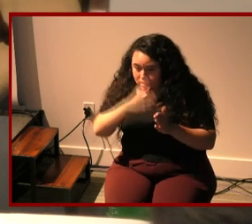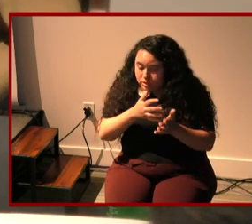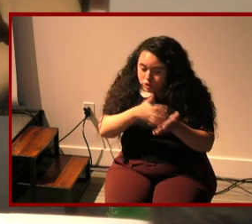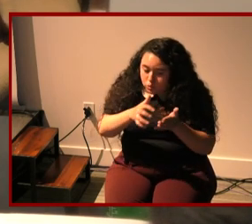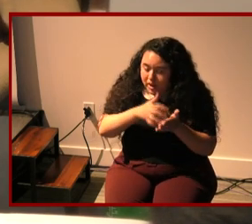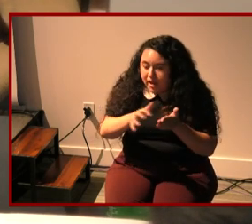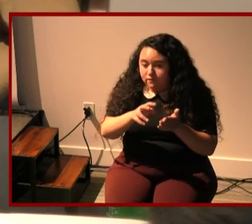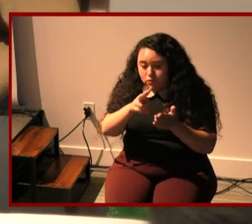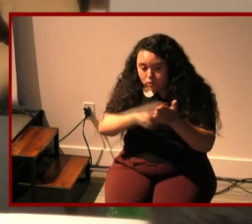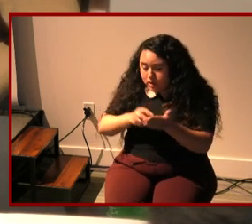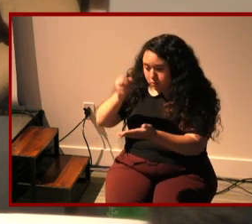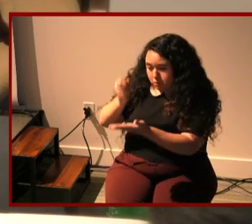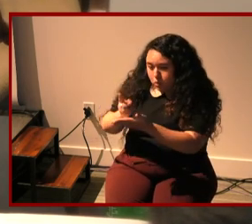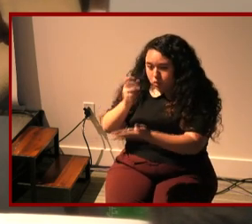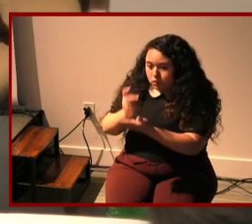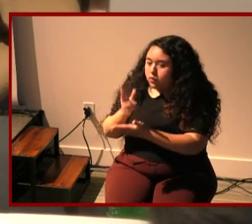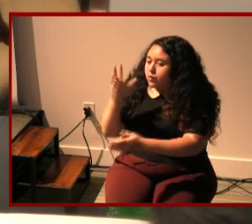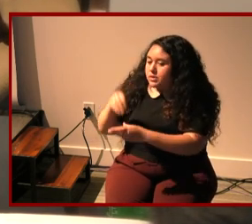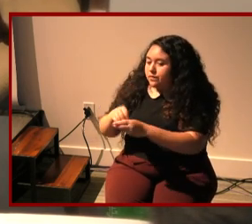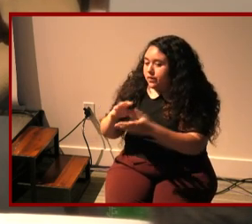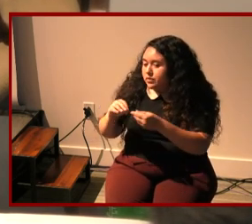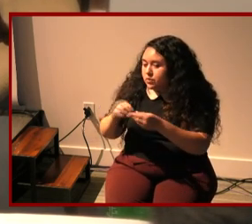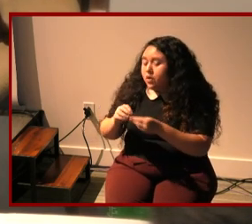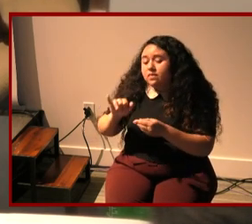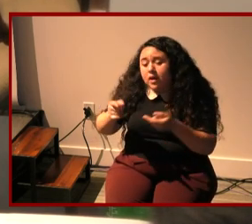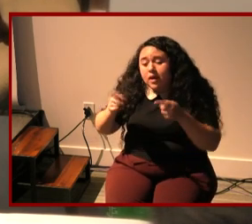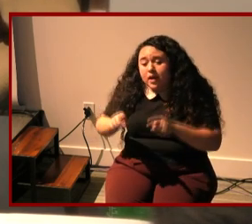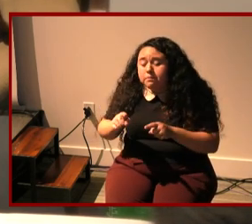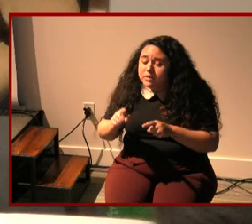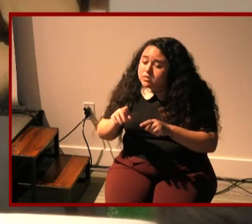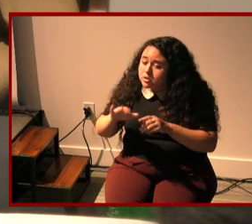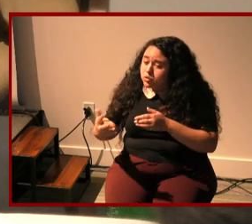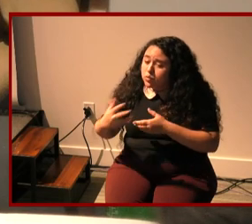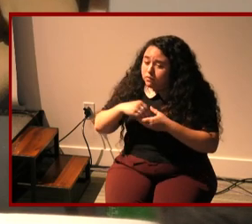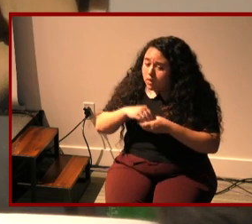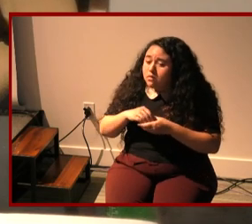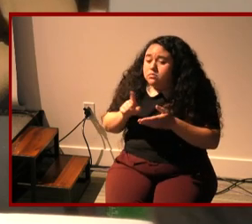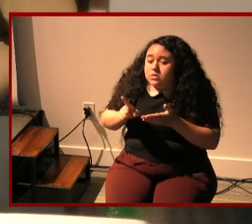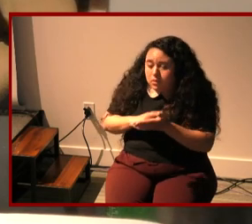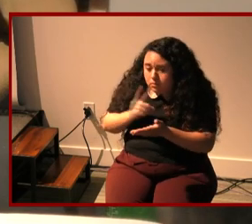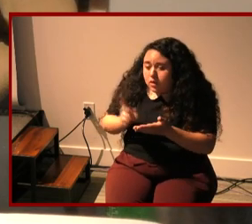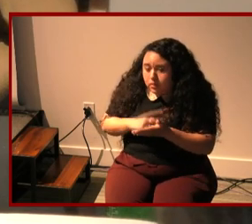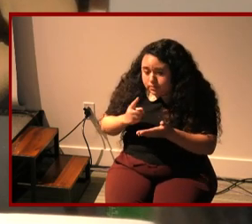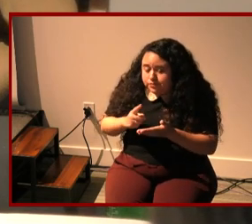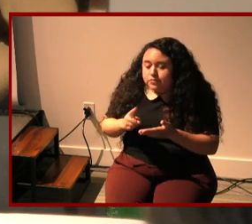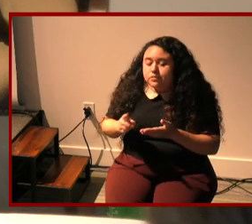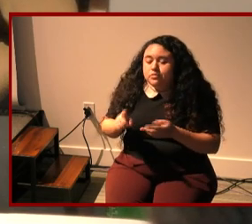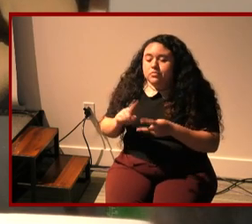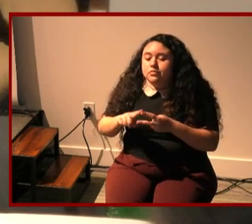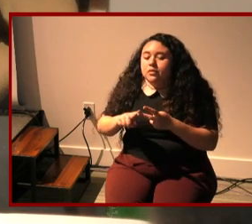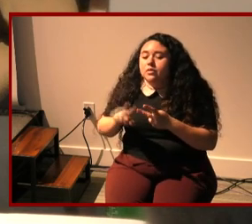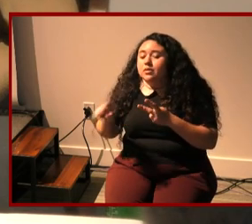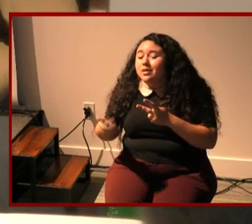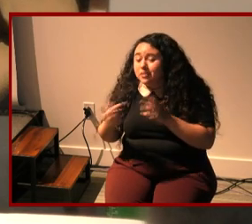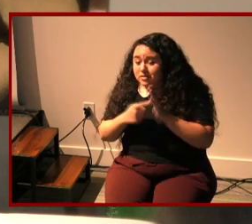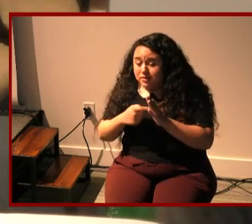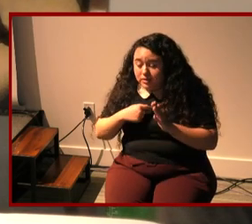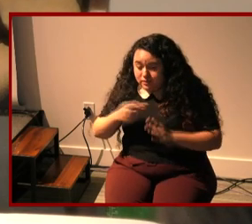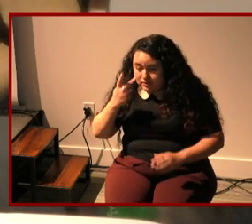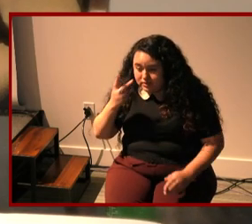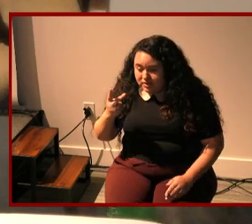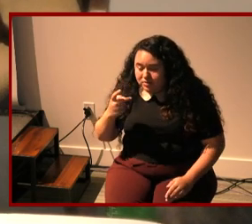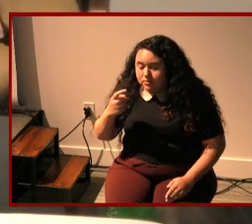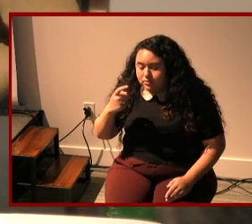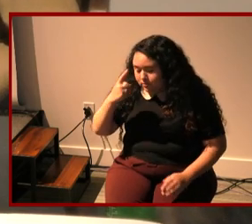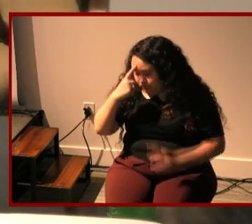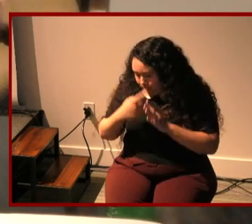read them and approve what went in there so that that does happen sometimes um and in the other um example just went